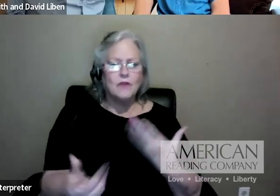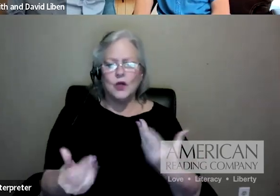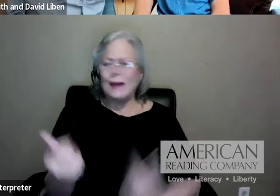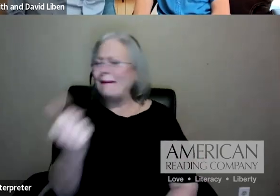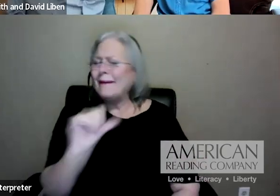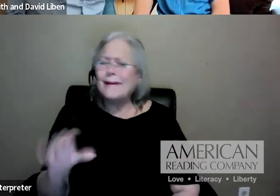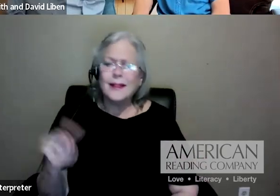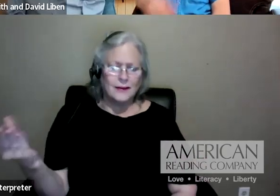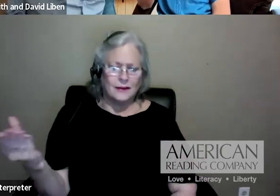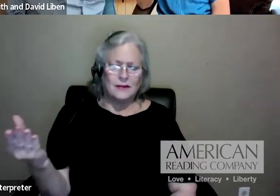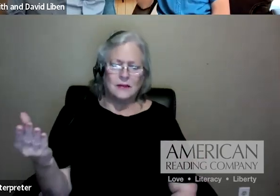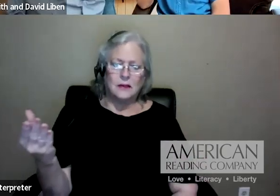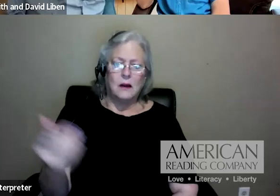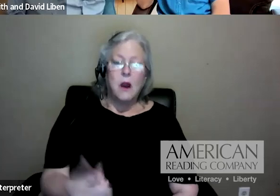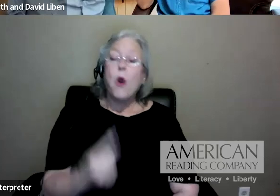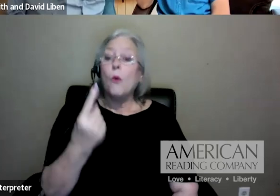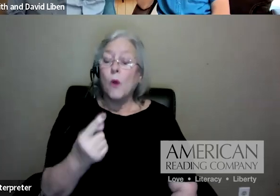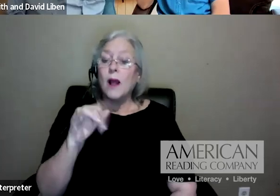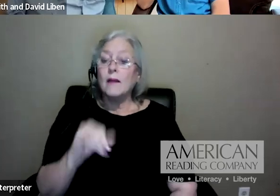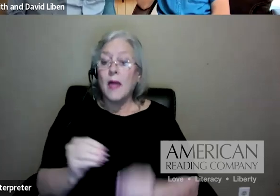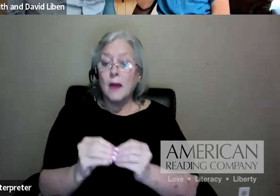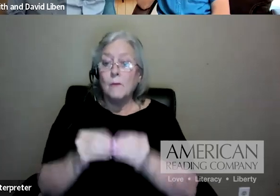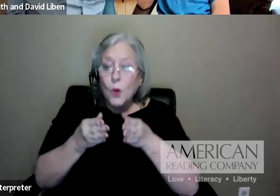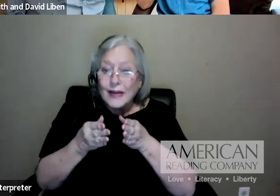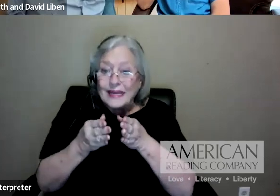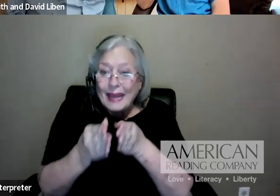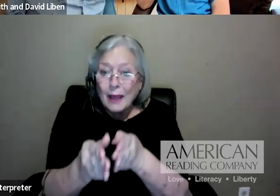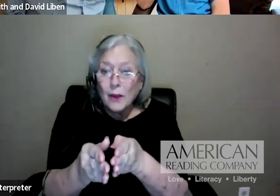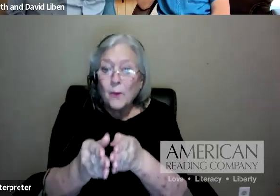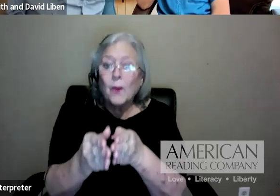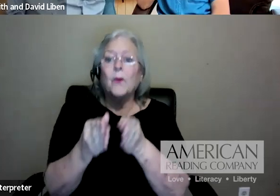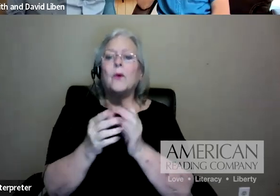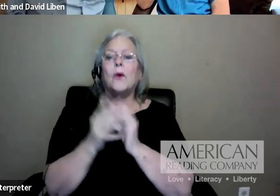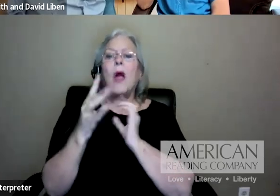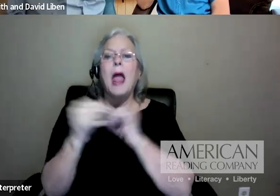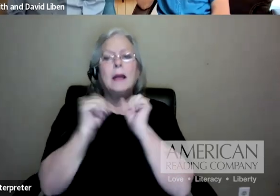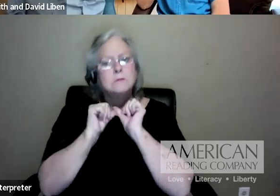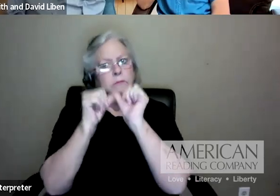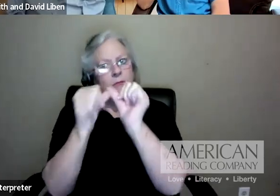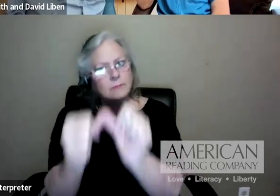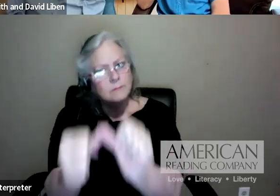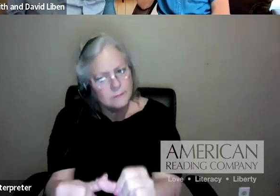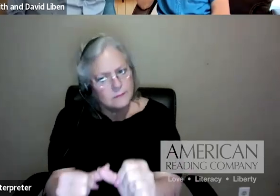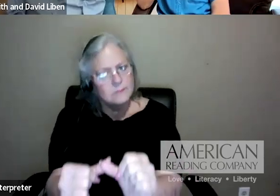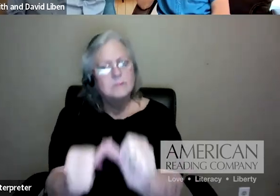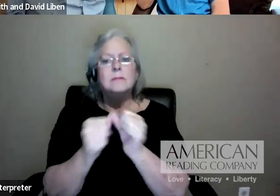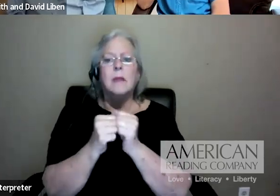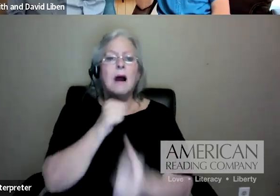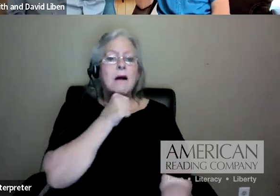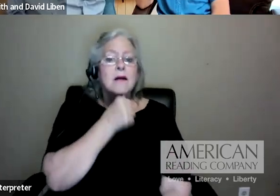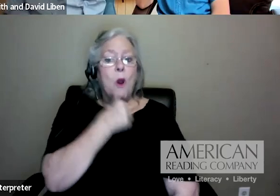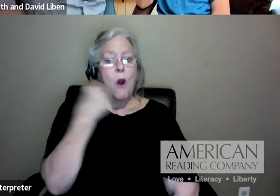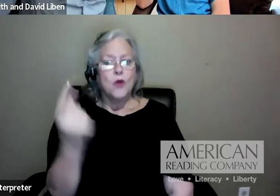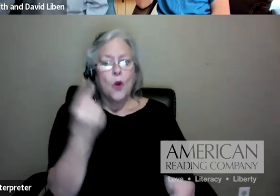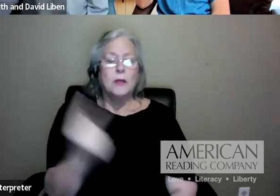one, that it be more narrowly drawn, right? So it's coherent, but also that it be sustained. So it's not just a